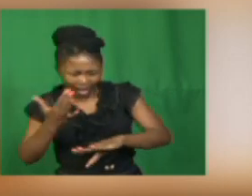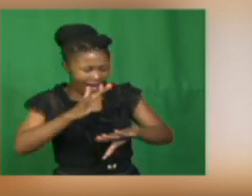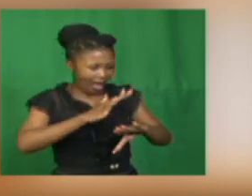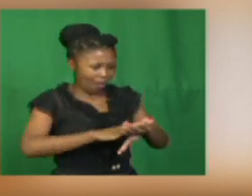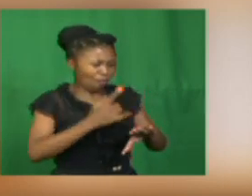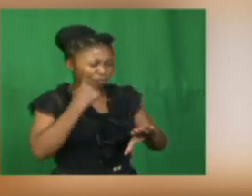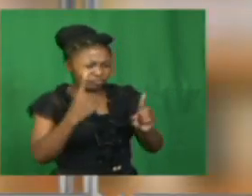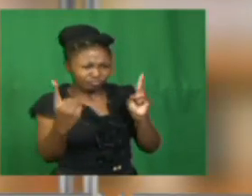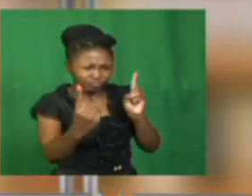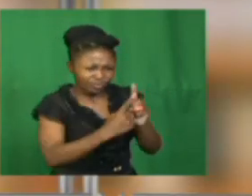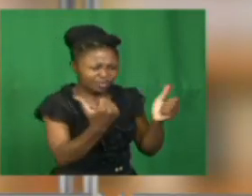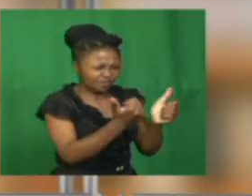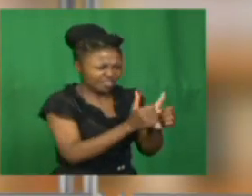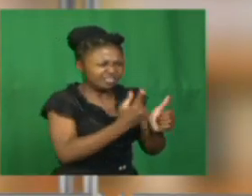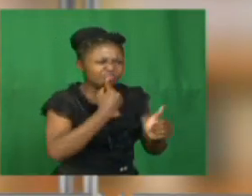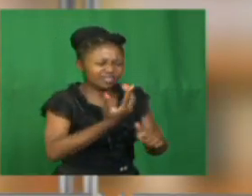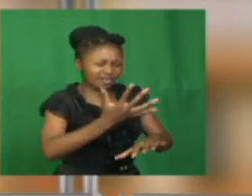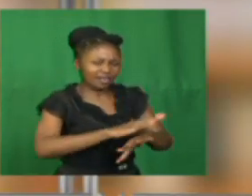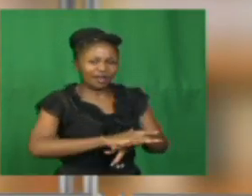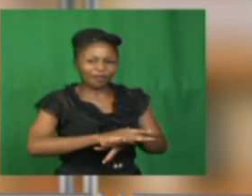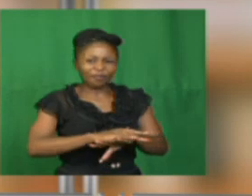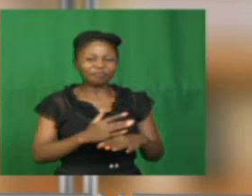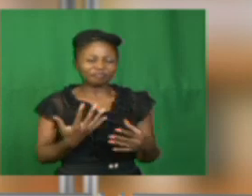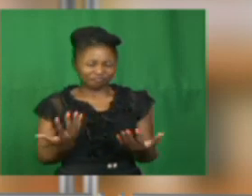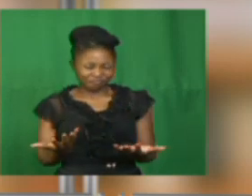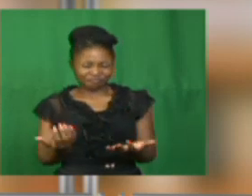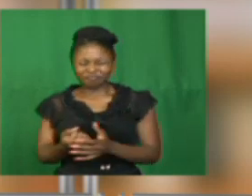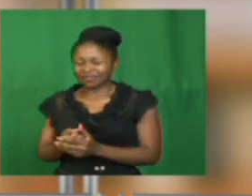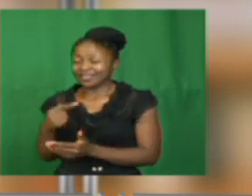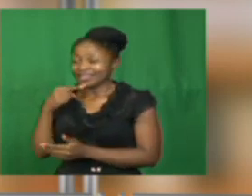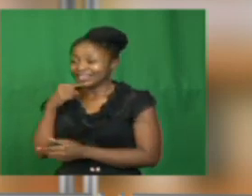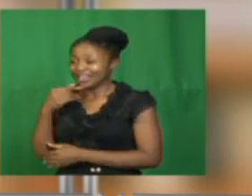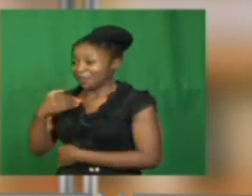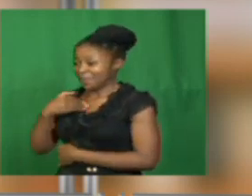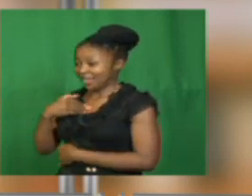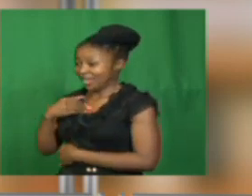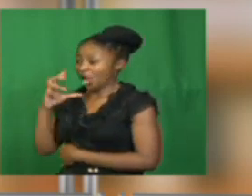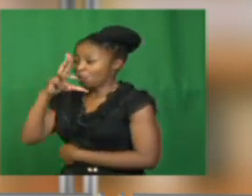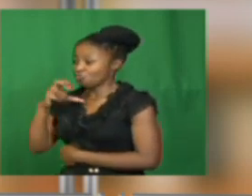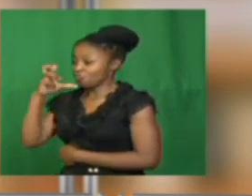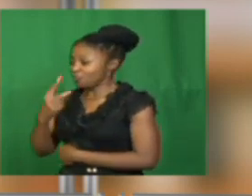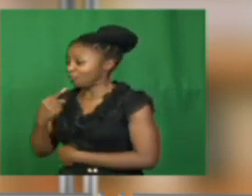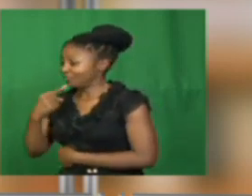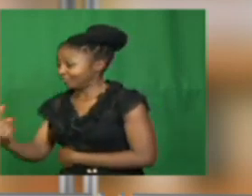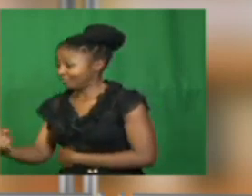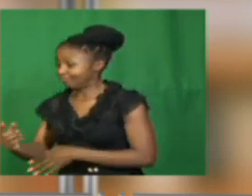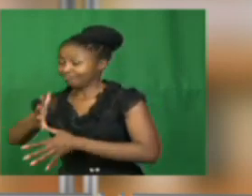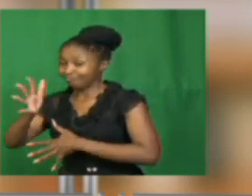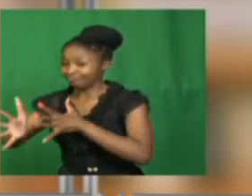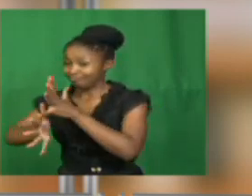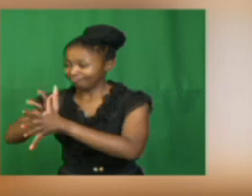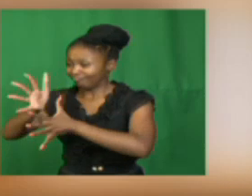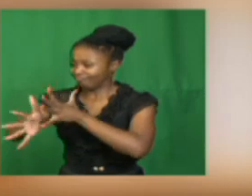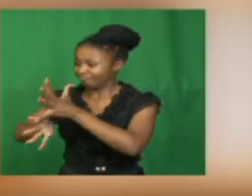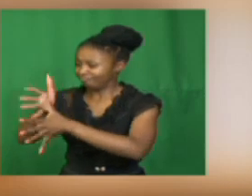you meet a friend? Well, I'd probably express it through speech. Is that a correct answer, though?